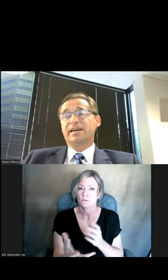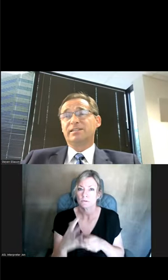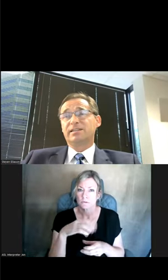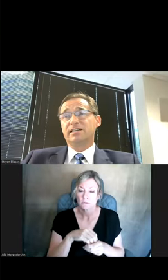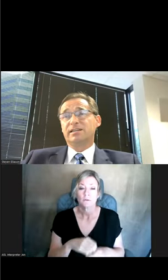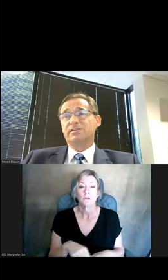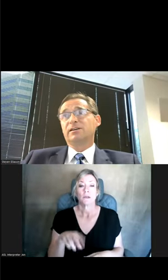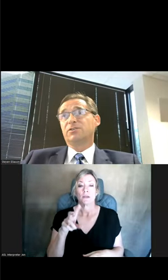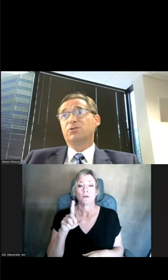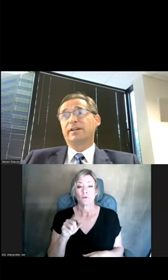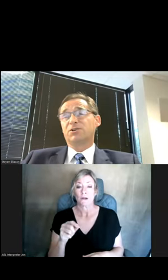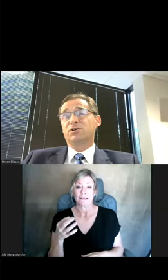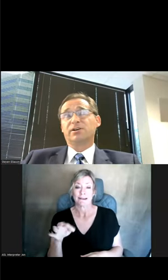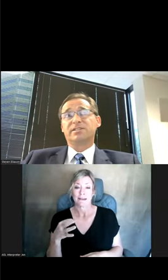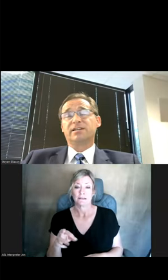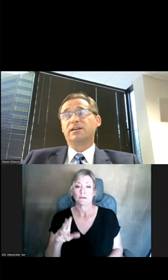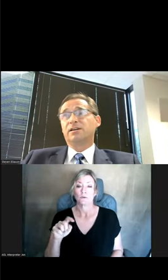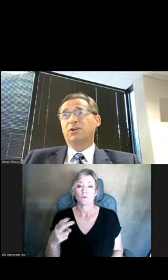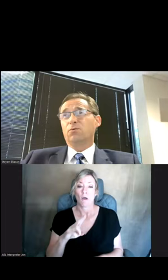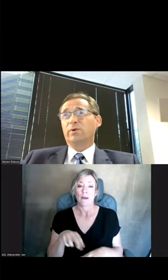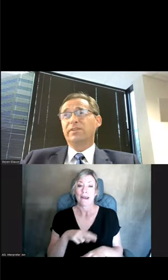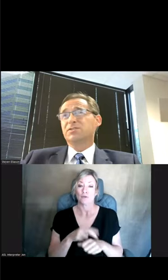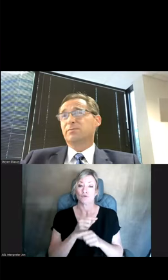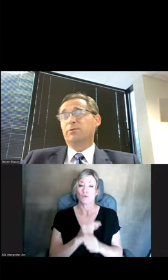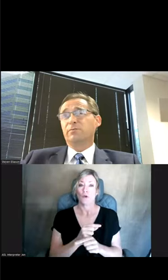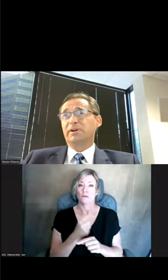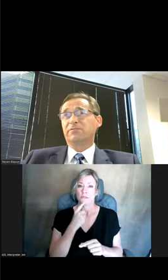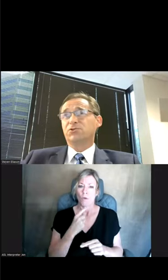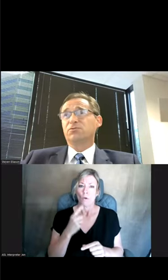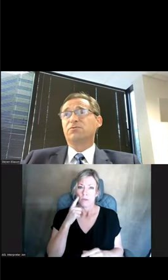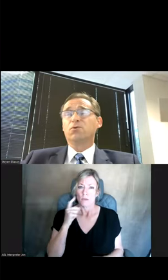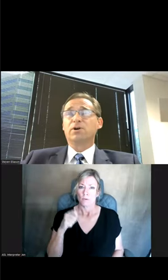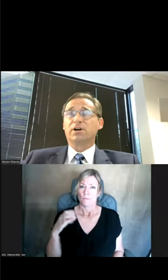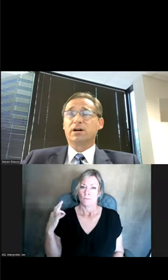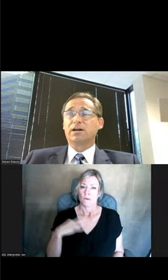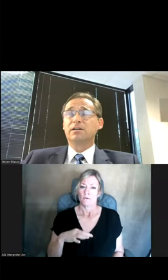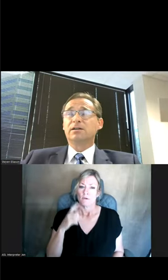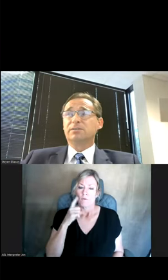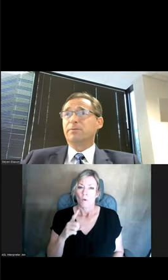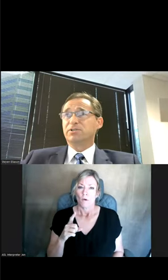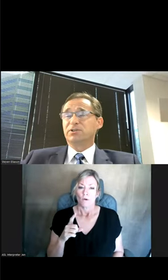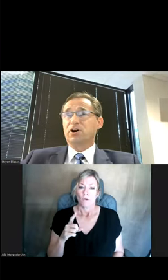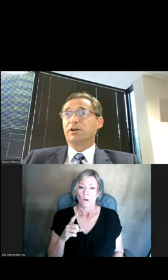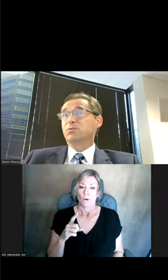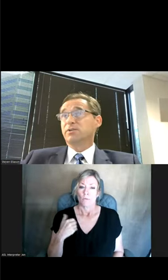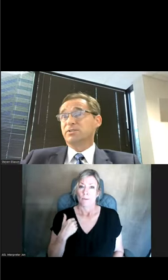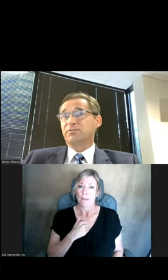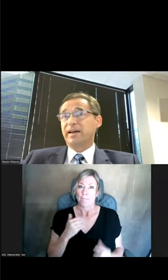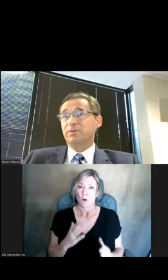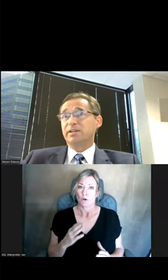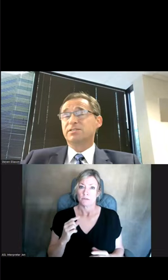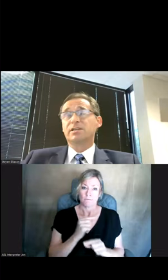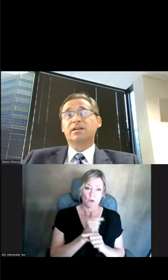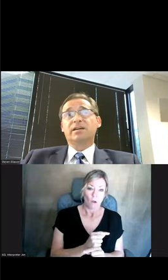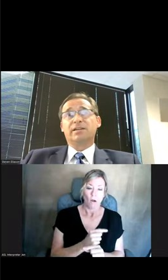2019, the Utah National Guard said, you know, we think this could be really beneficial for the members of the Guard as well as their